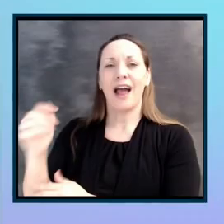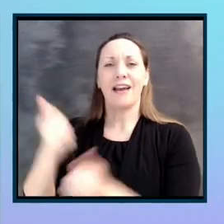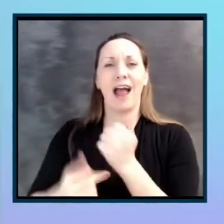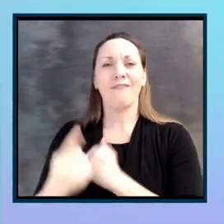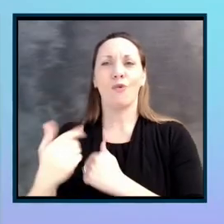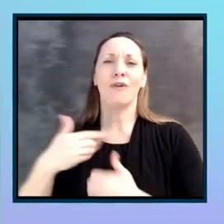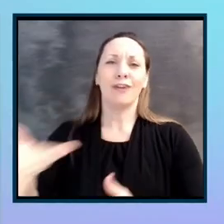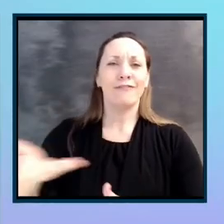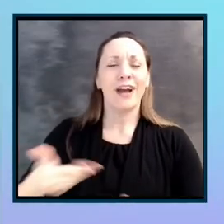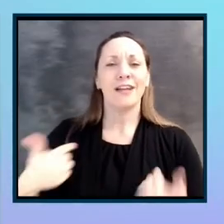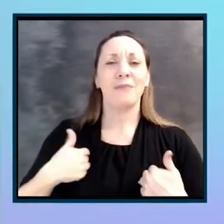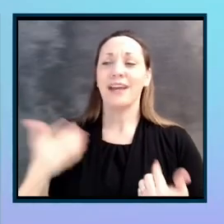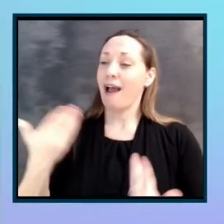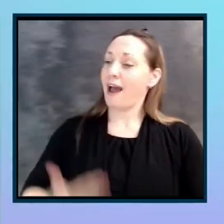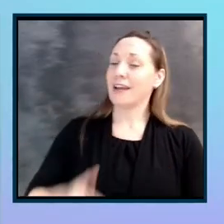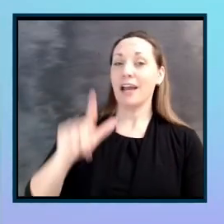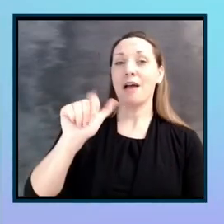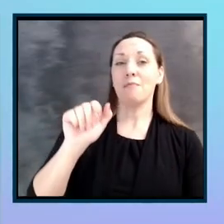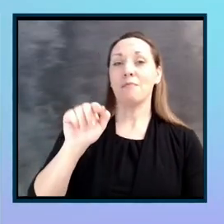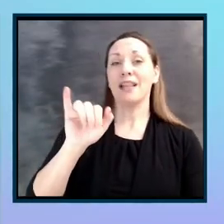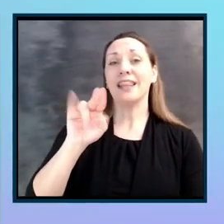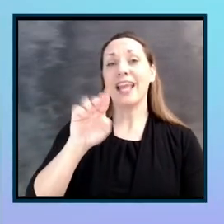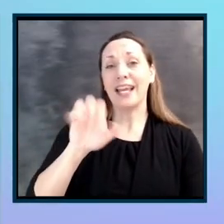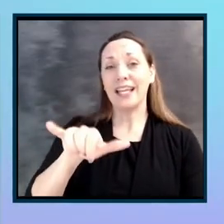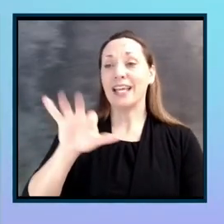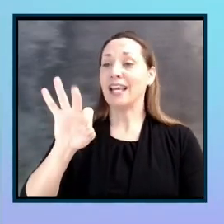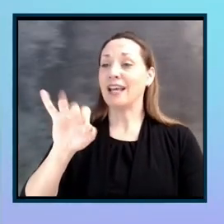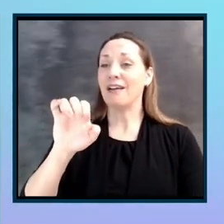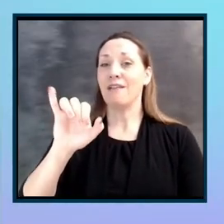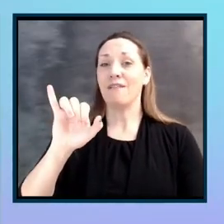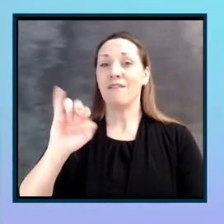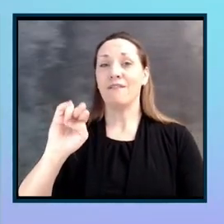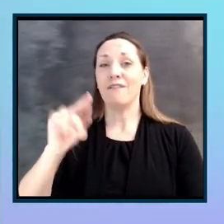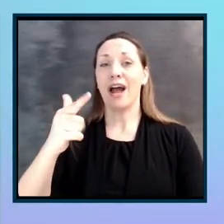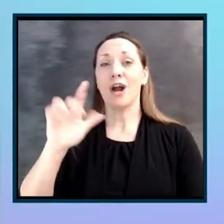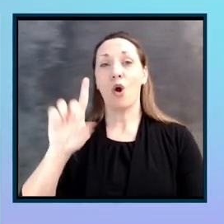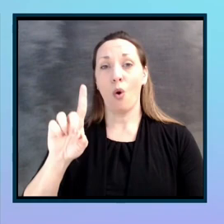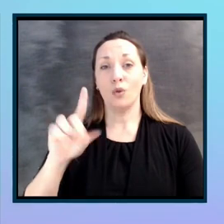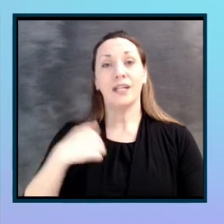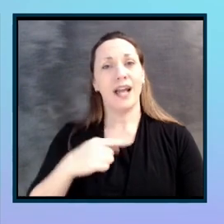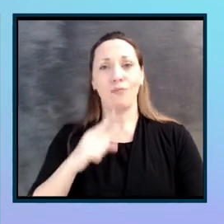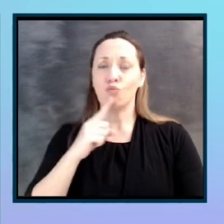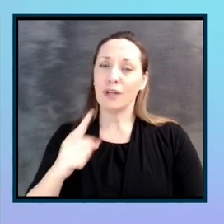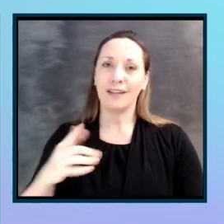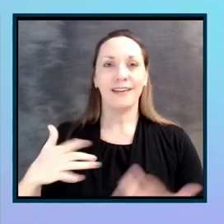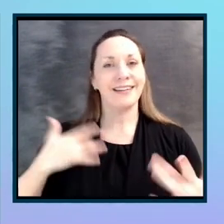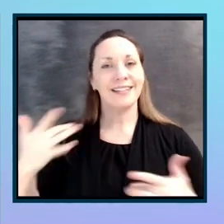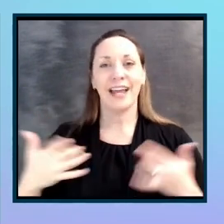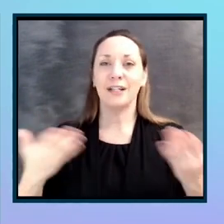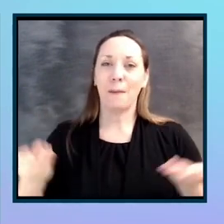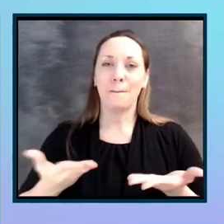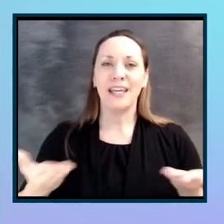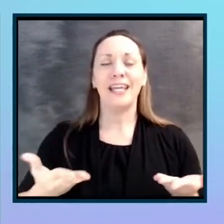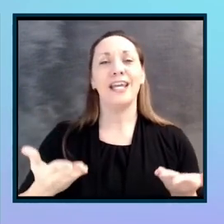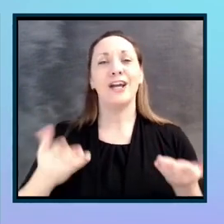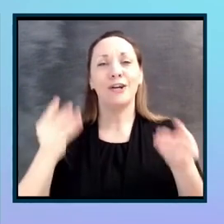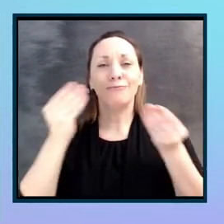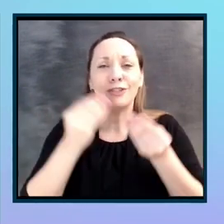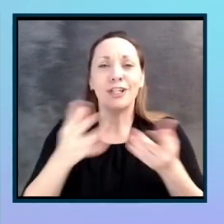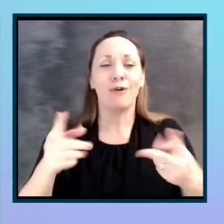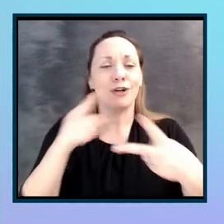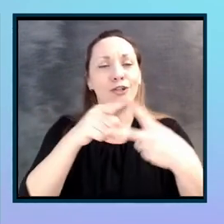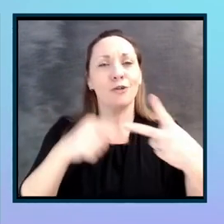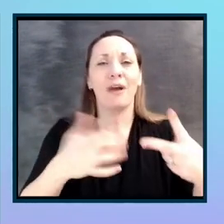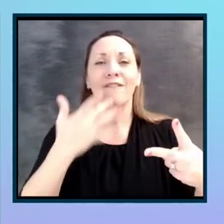I am Lainey Feingold, and I am really excited to be here sharing two of my favorite